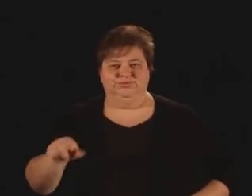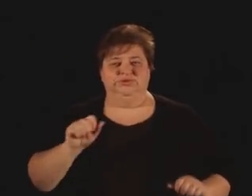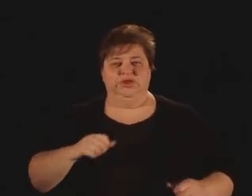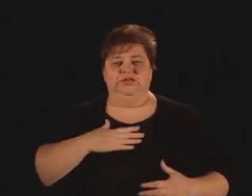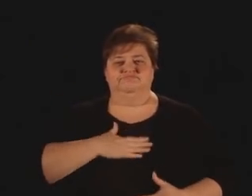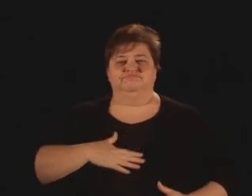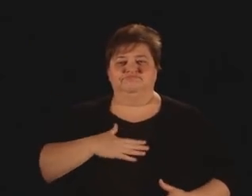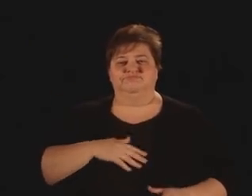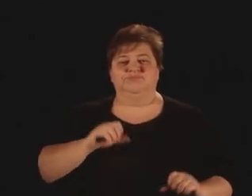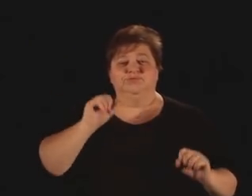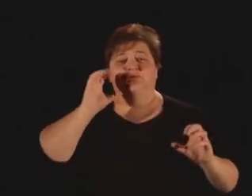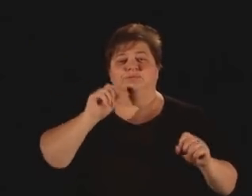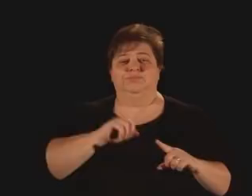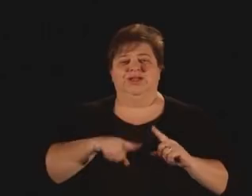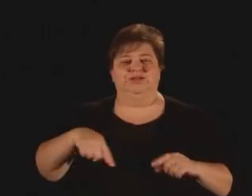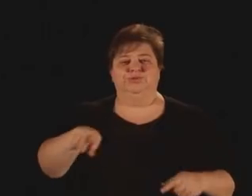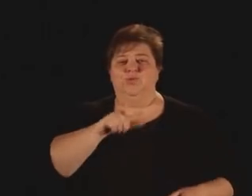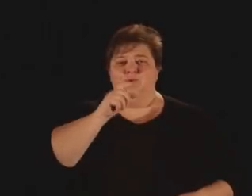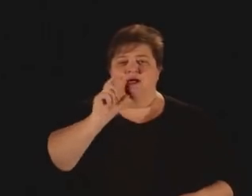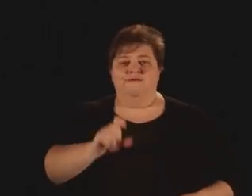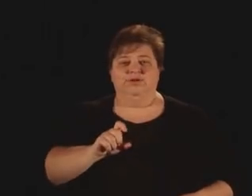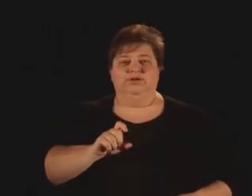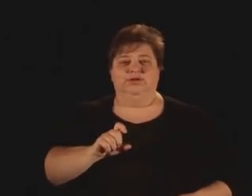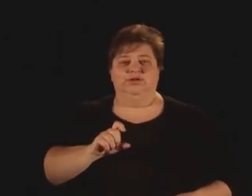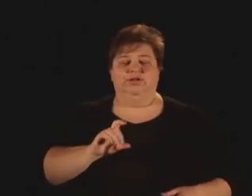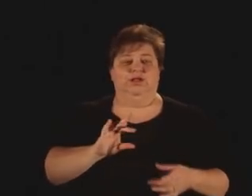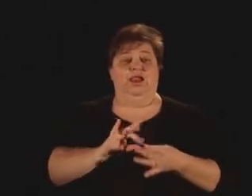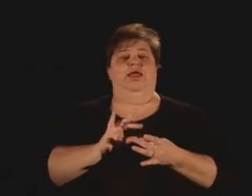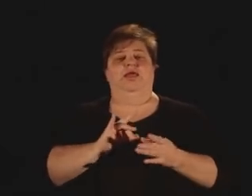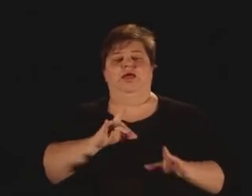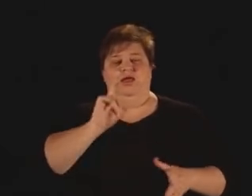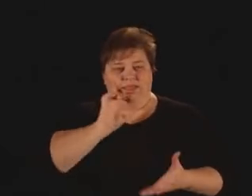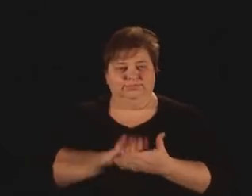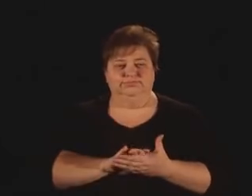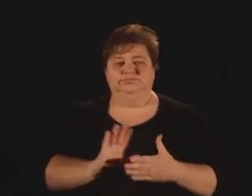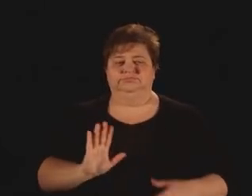You get to become the true architect of your belief system.